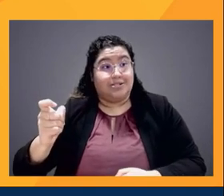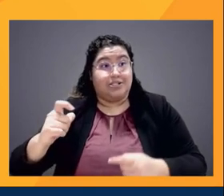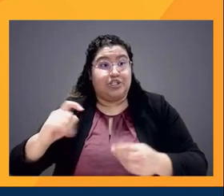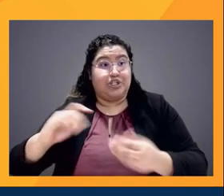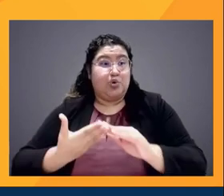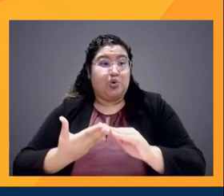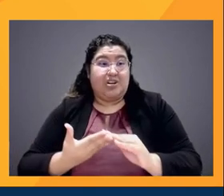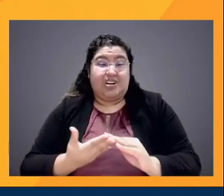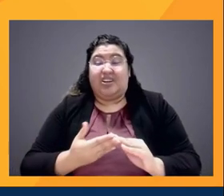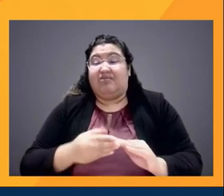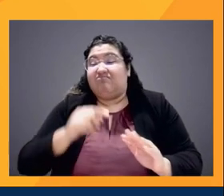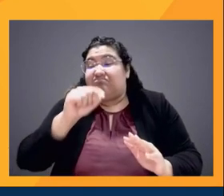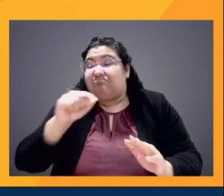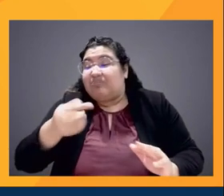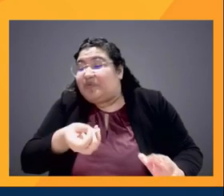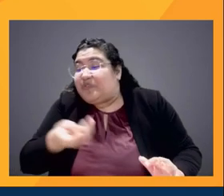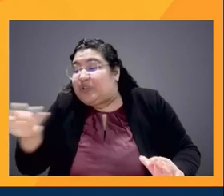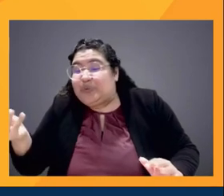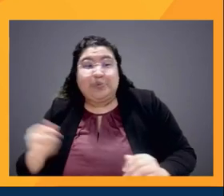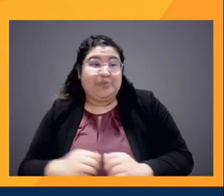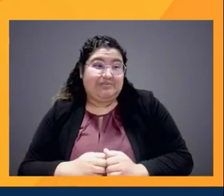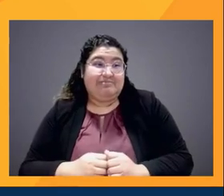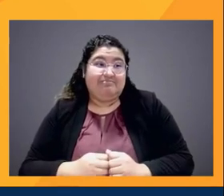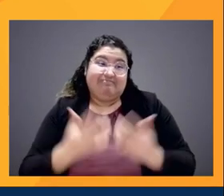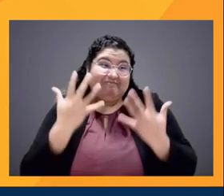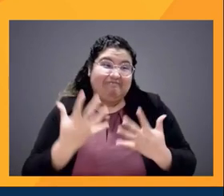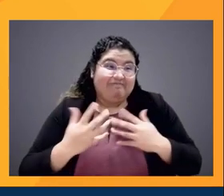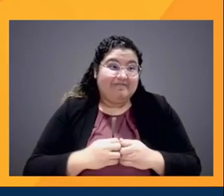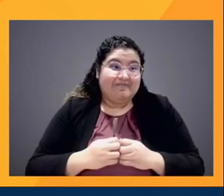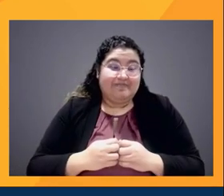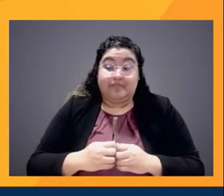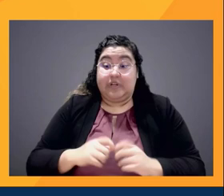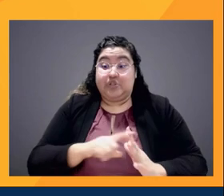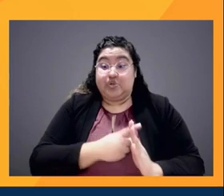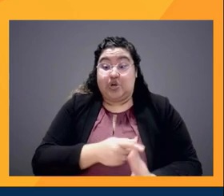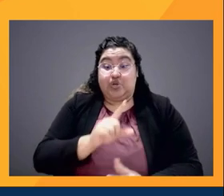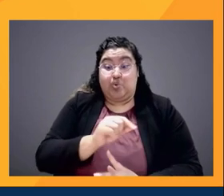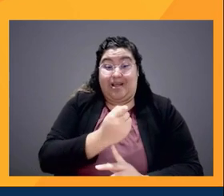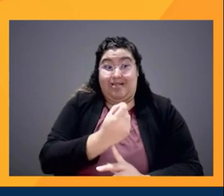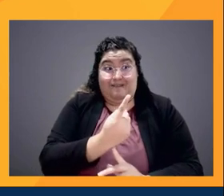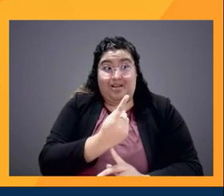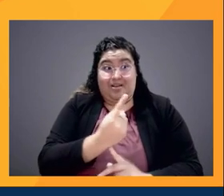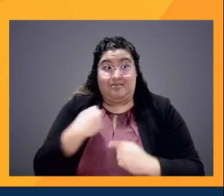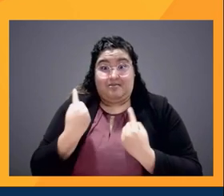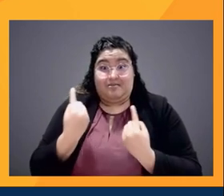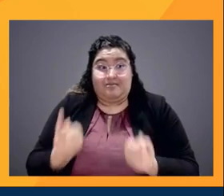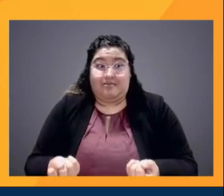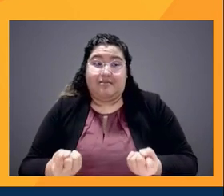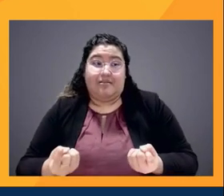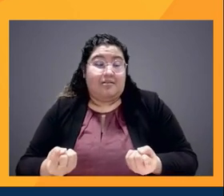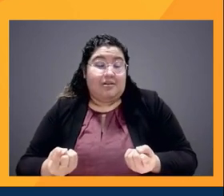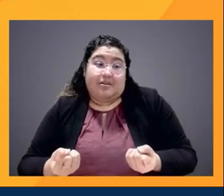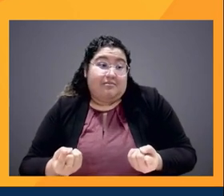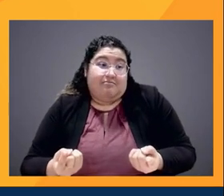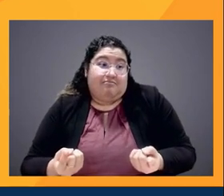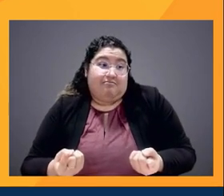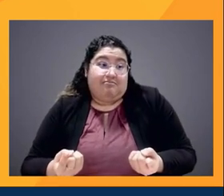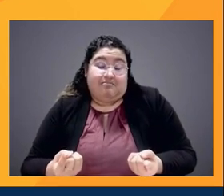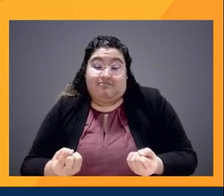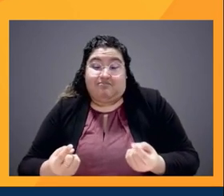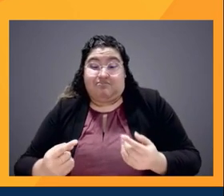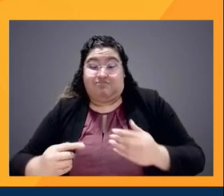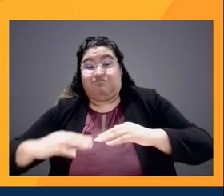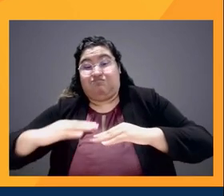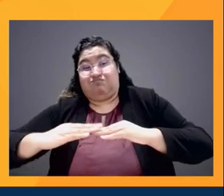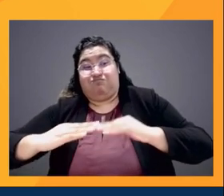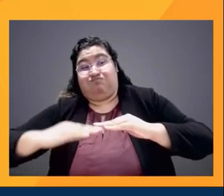that over the years, since 2011, the numbers have not exceeded 6% in